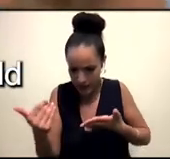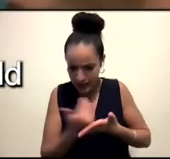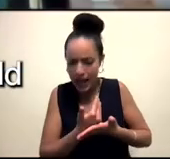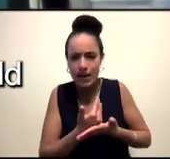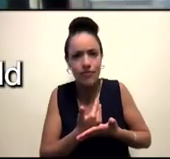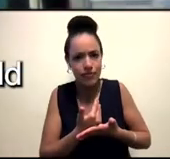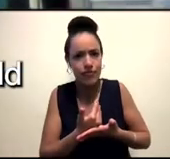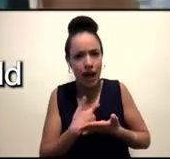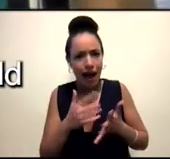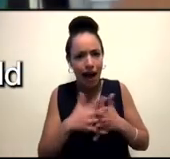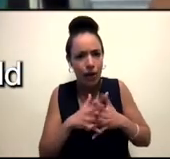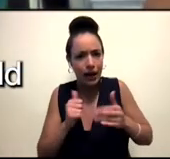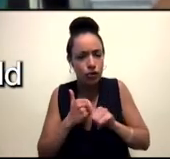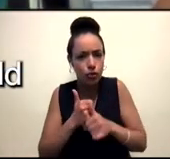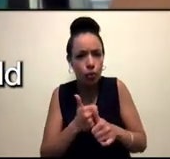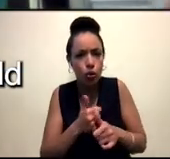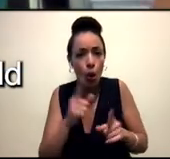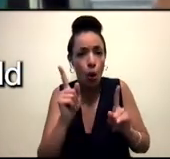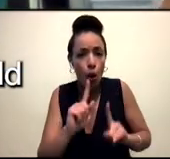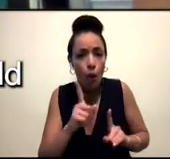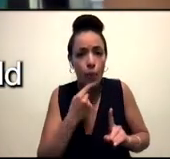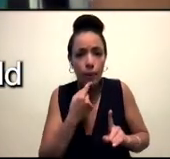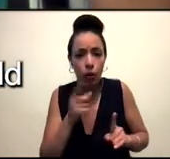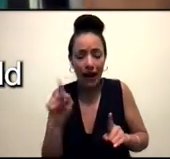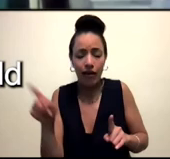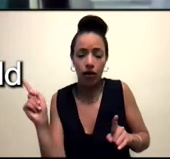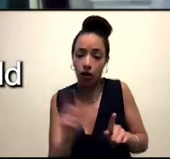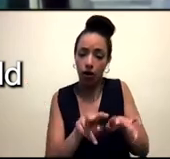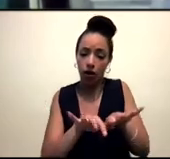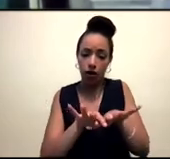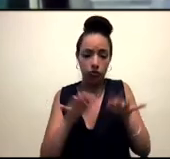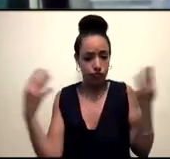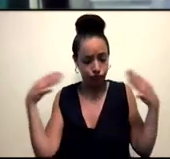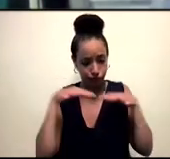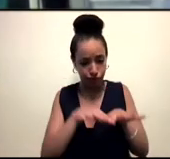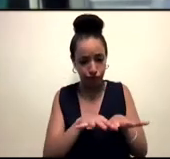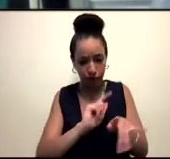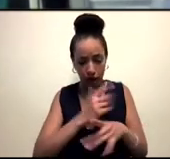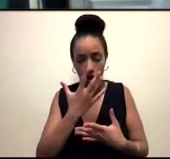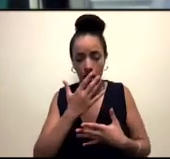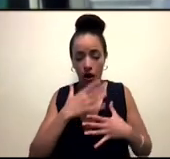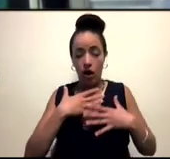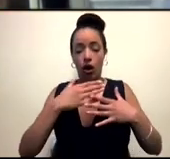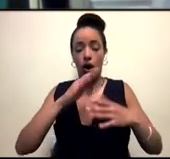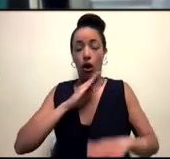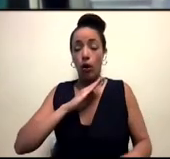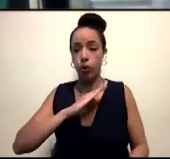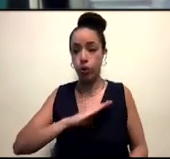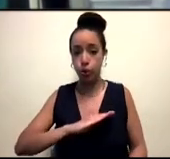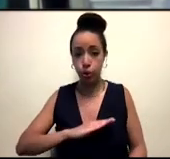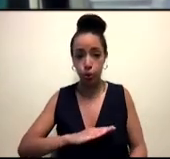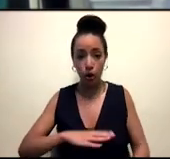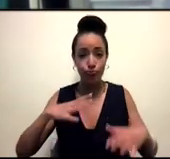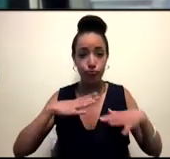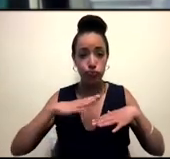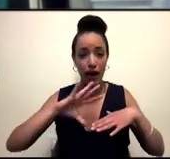safe to just even exhale from all of the transphobia in the world. And then how do we like, like then show up for the fight for like, okay, how